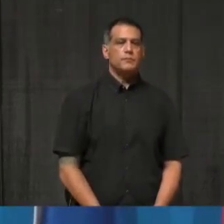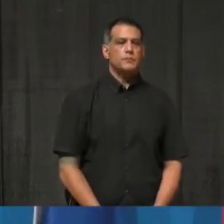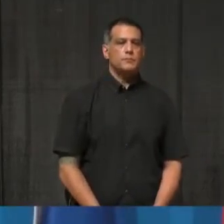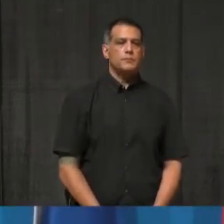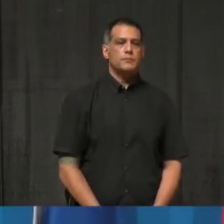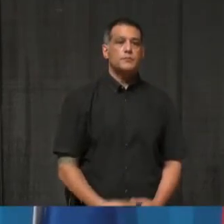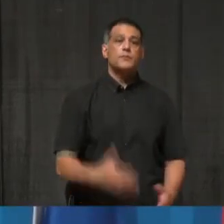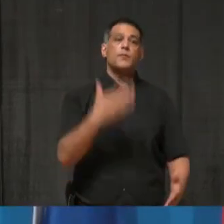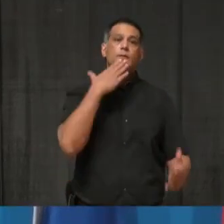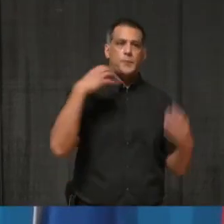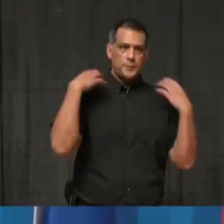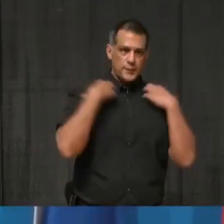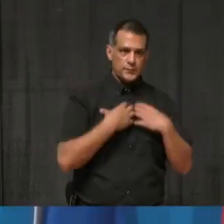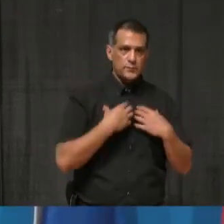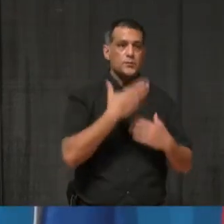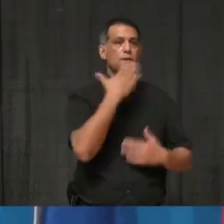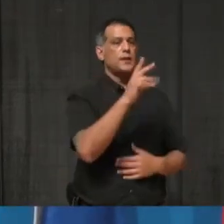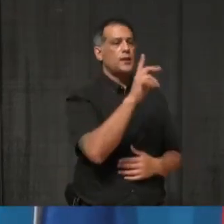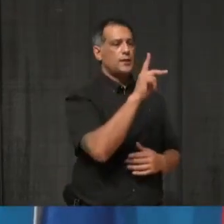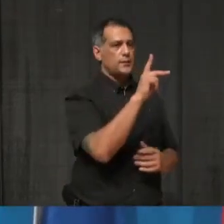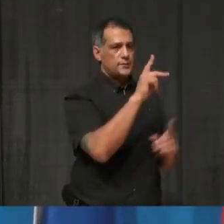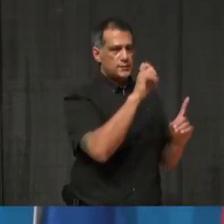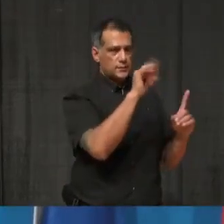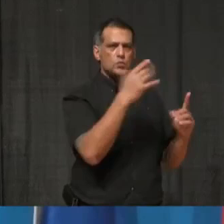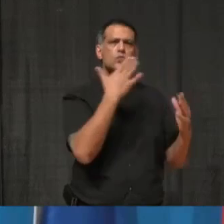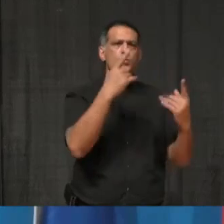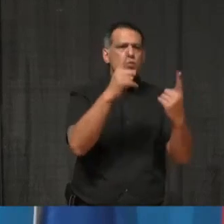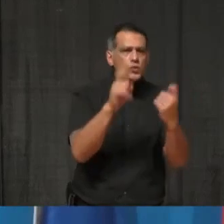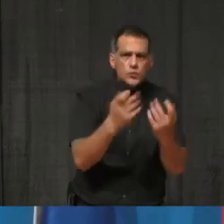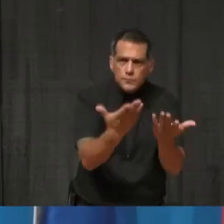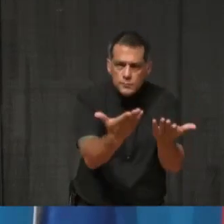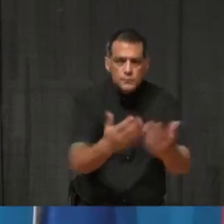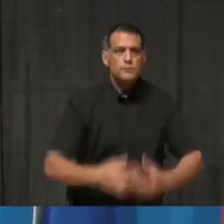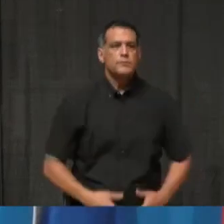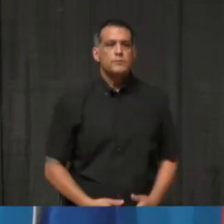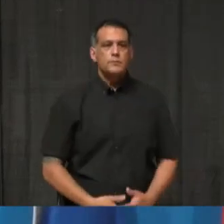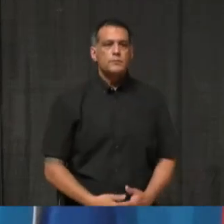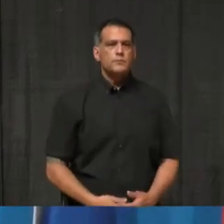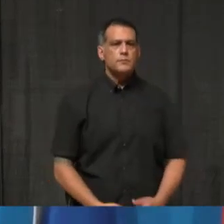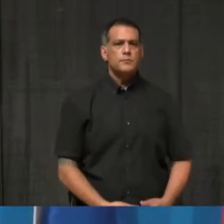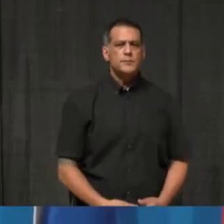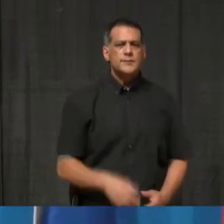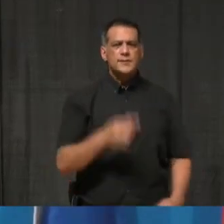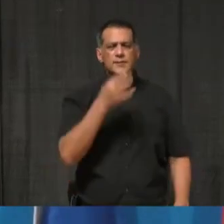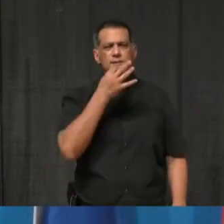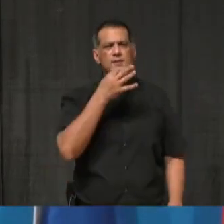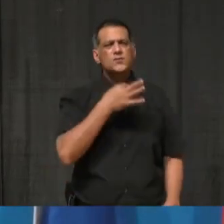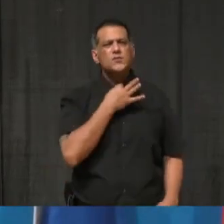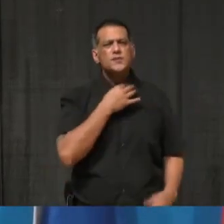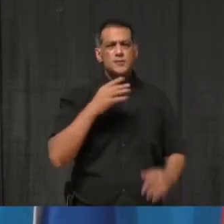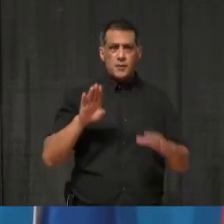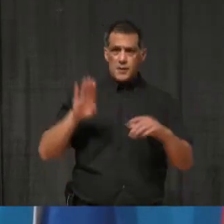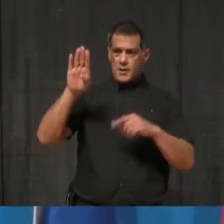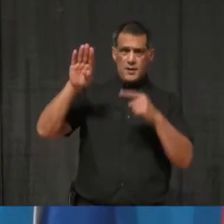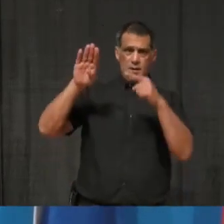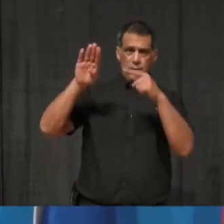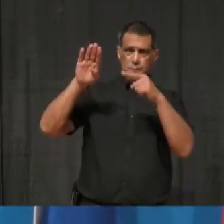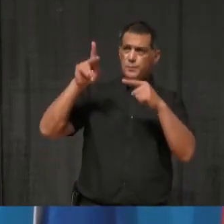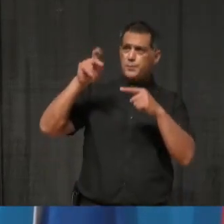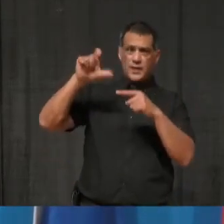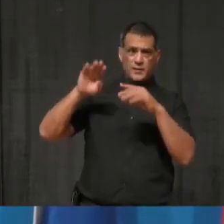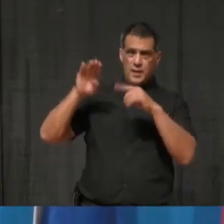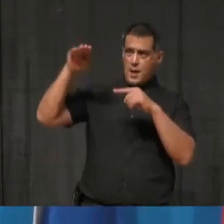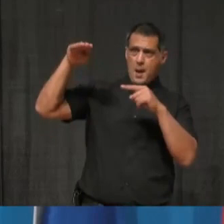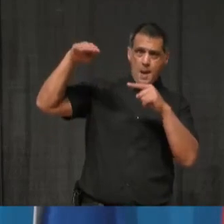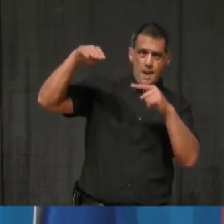Thanks, Madam Mayor. Thanks, Kelly. Go ahead with your question. I wanted to ask about the plateauing of cases in Peel Region. I'm wondering if you